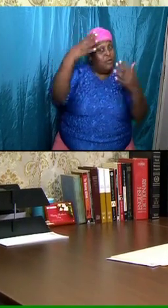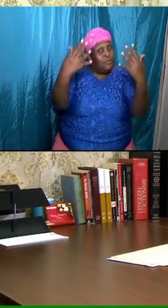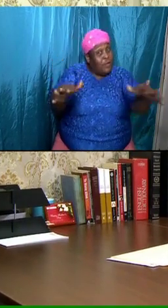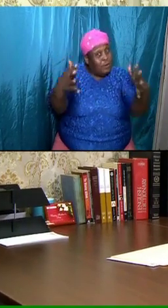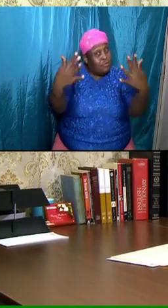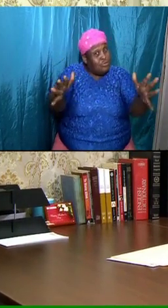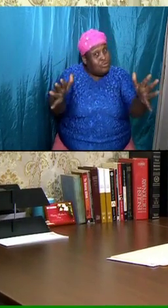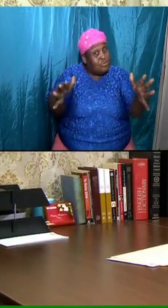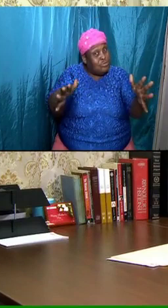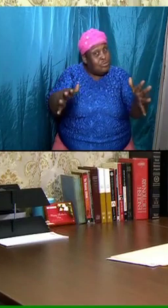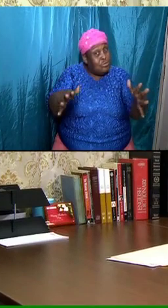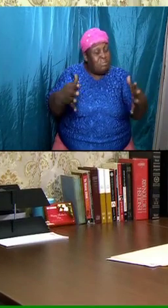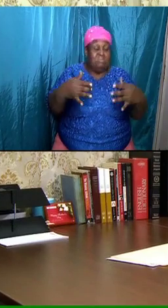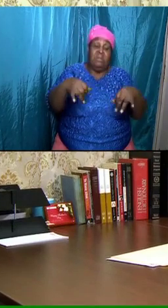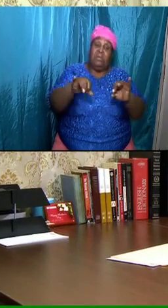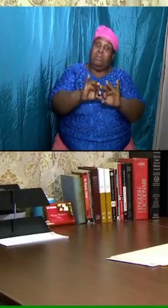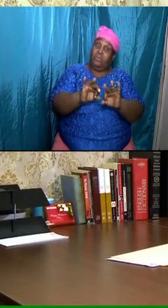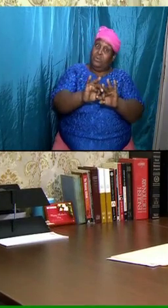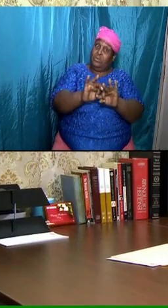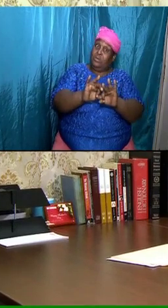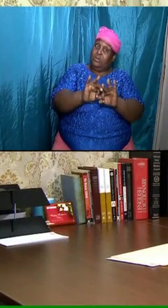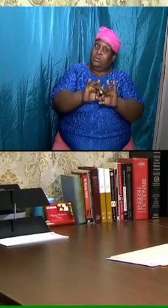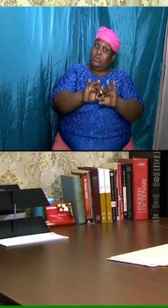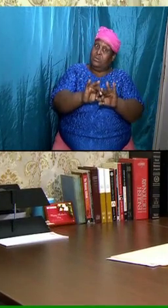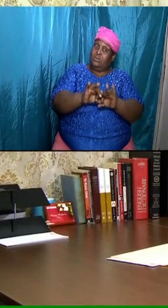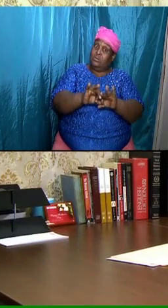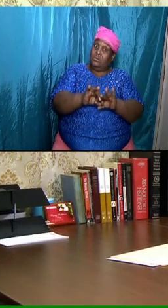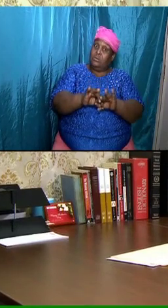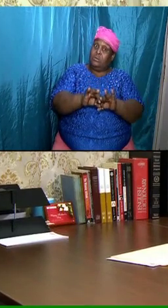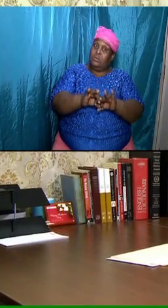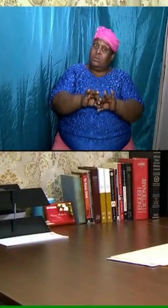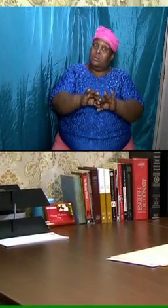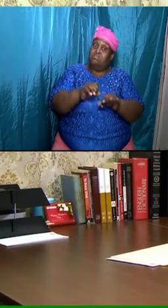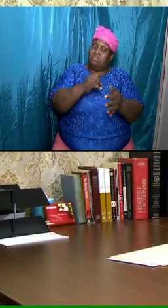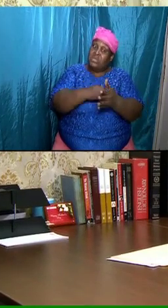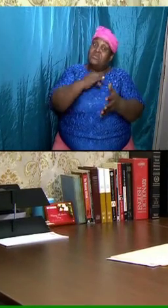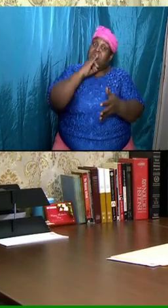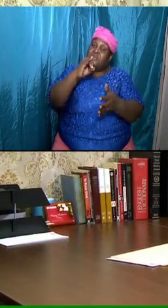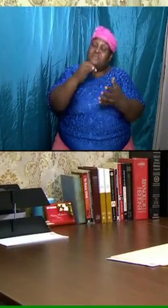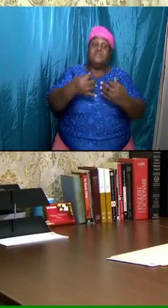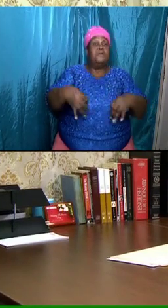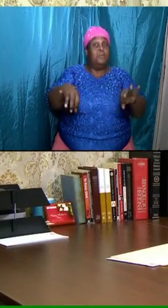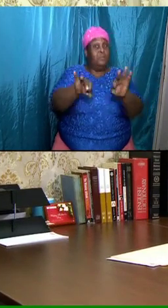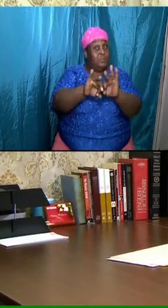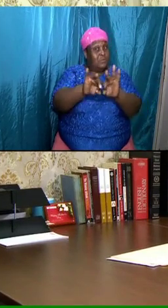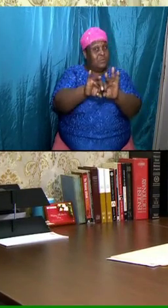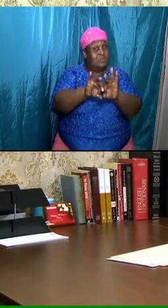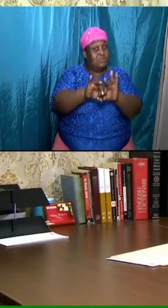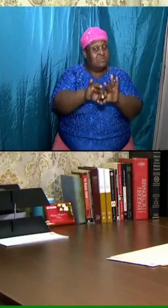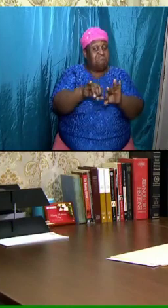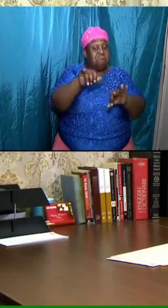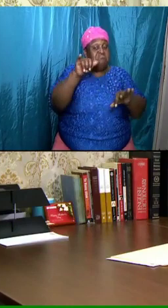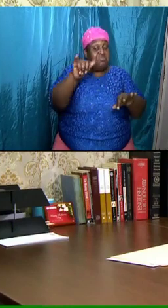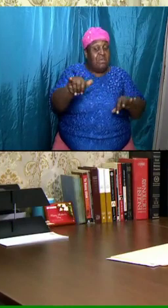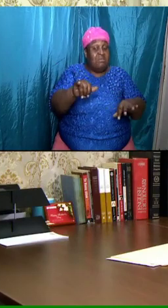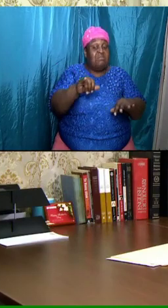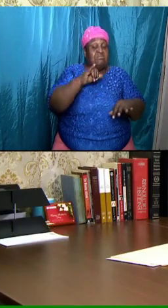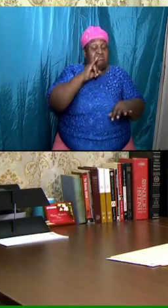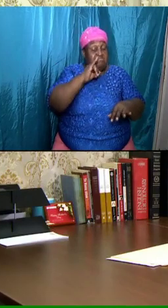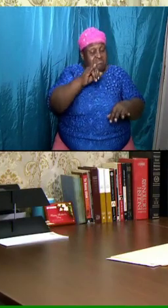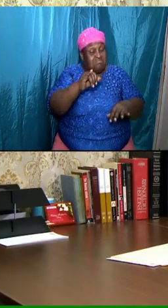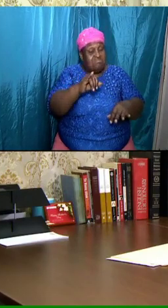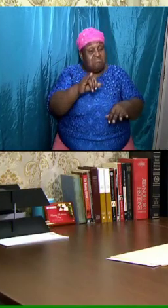and it is important, it is important that that is the